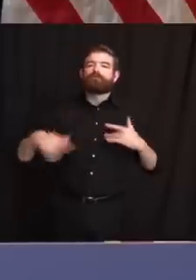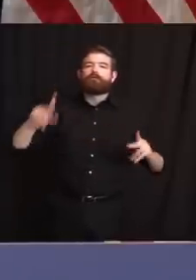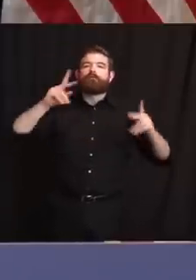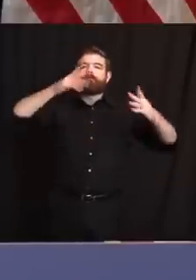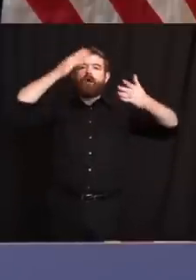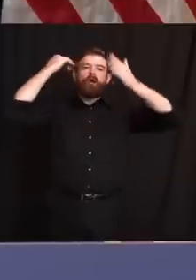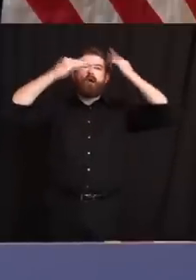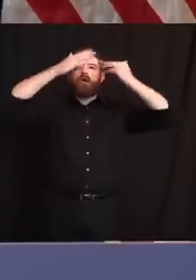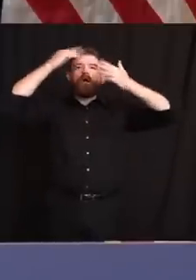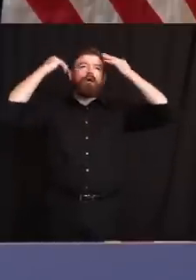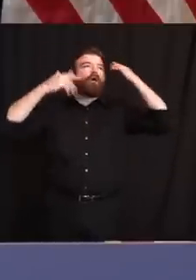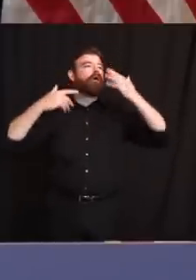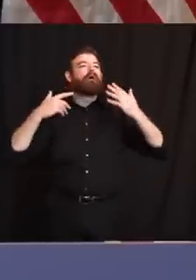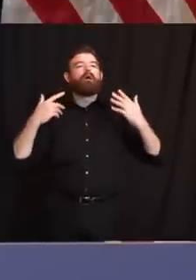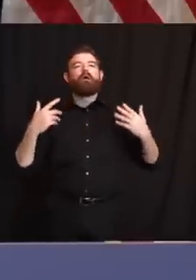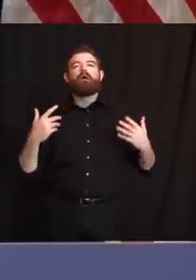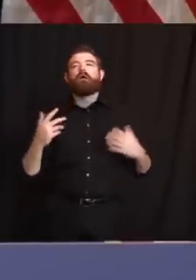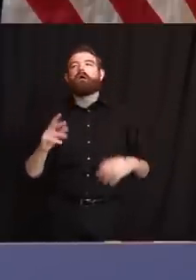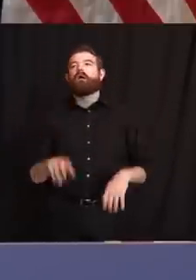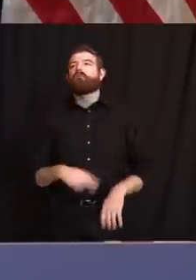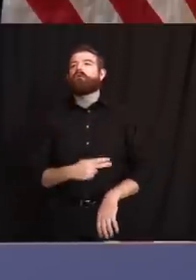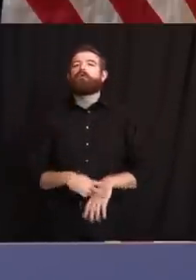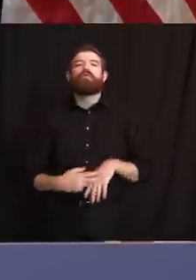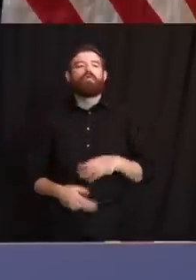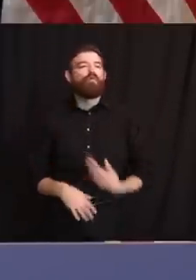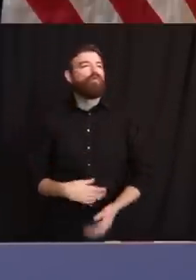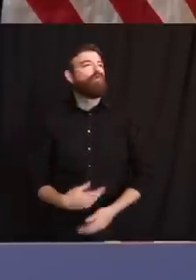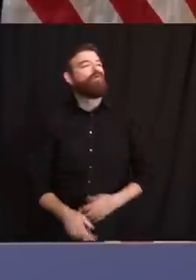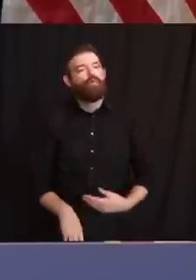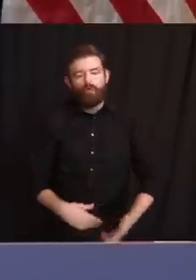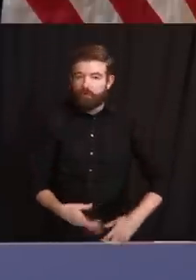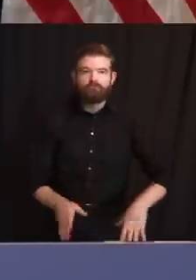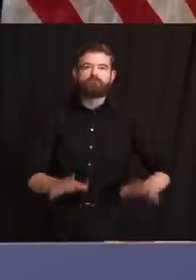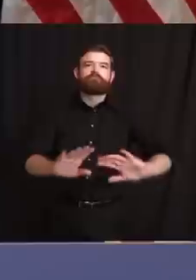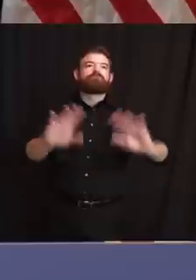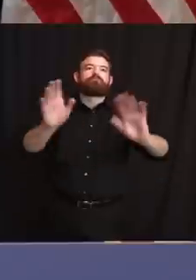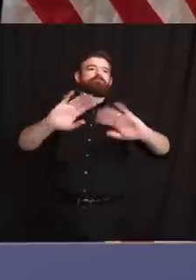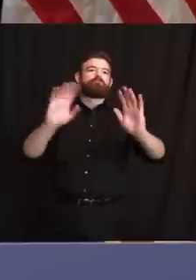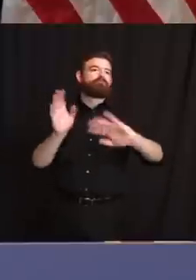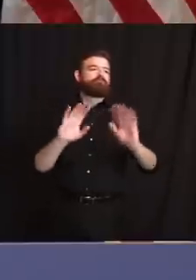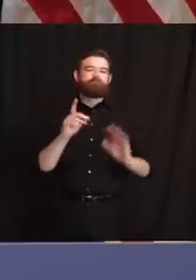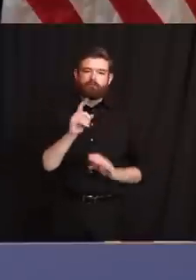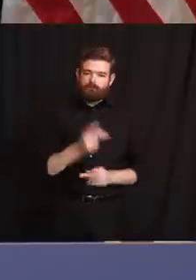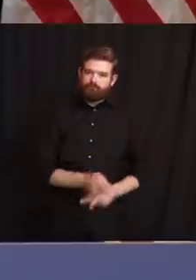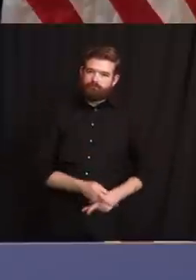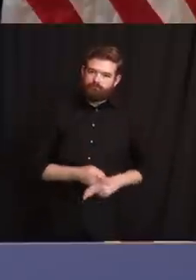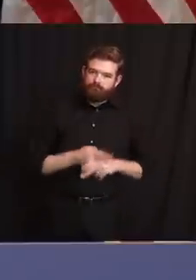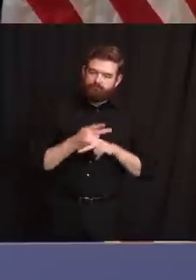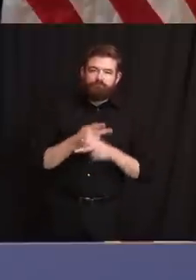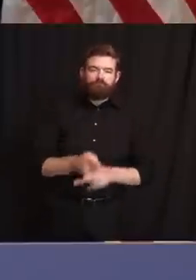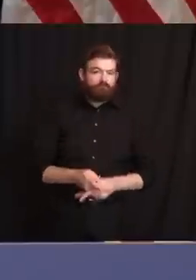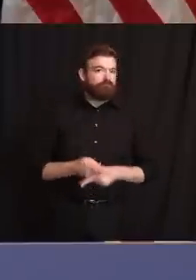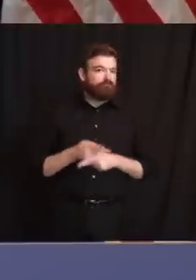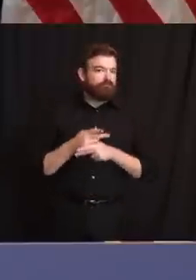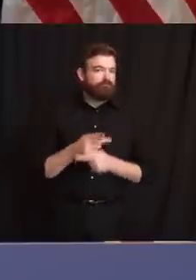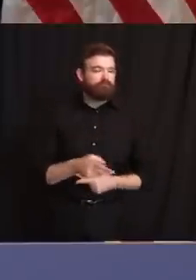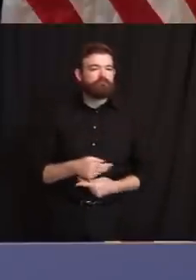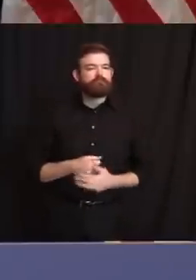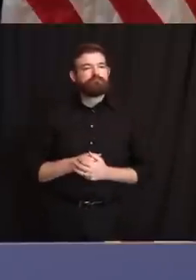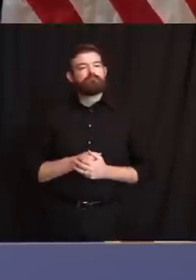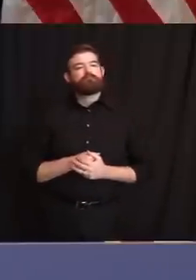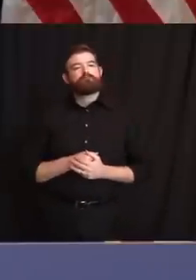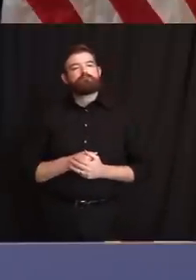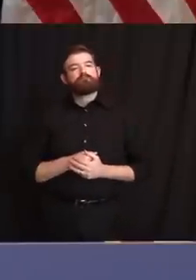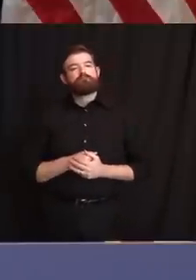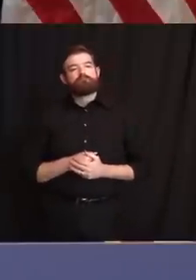going as long as it's gone, that they'll, that they'll let their guard down and we can't. Um, and again, we've made enormous progress. We